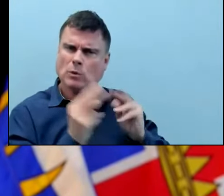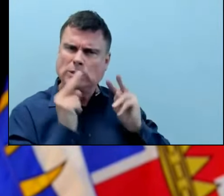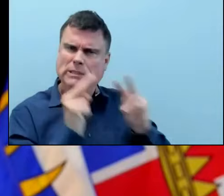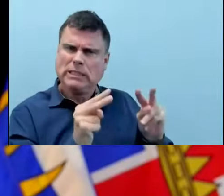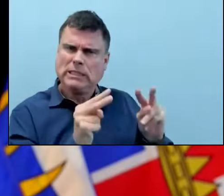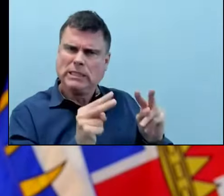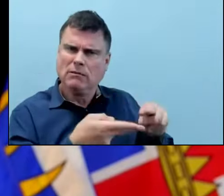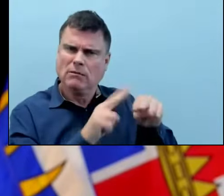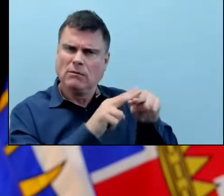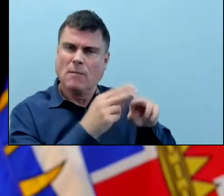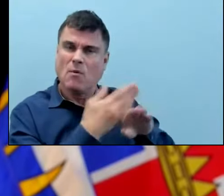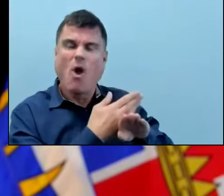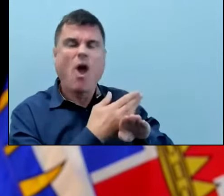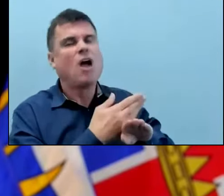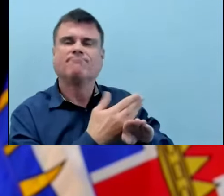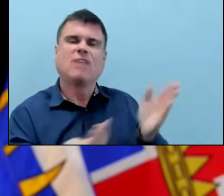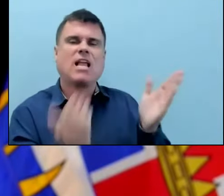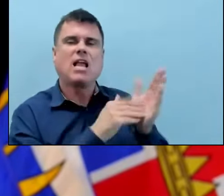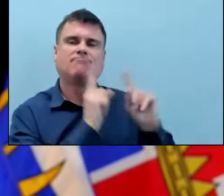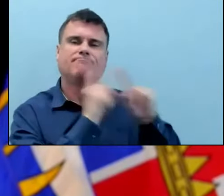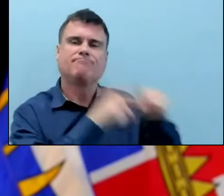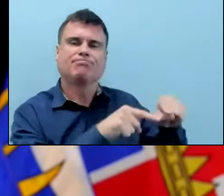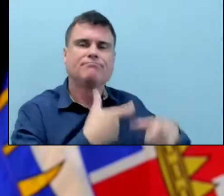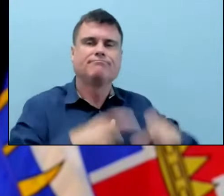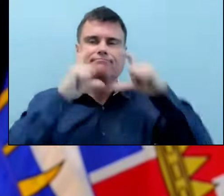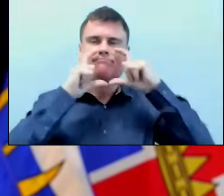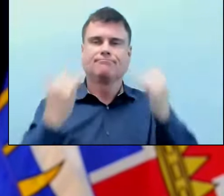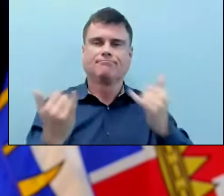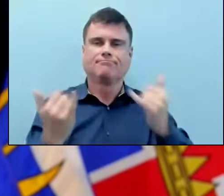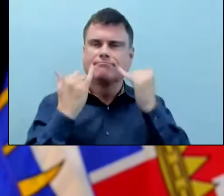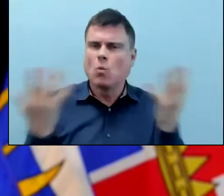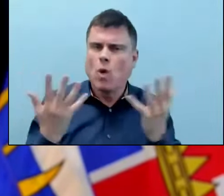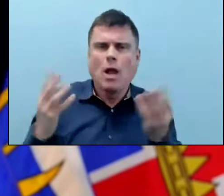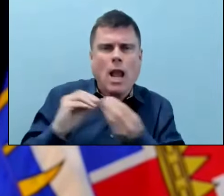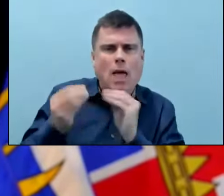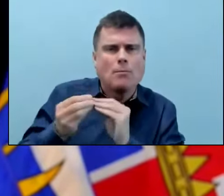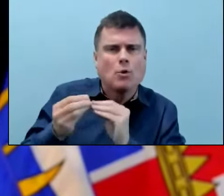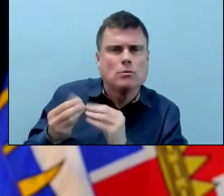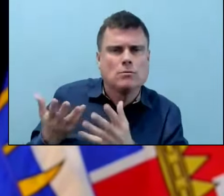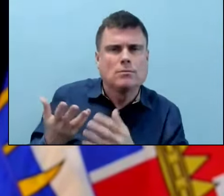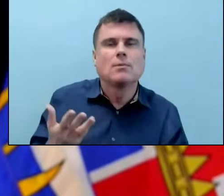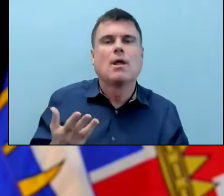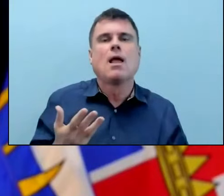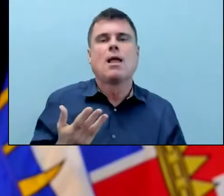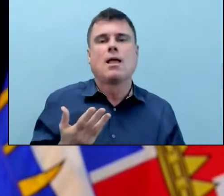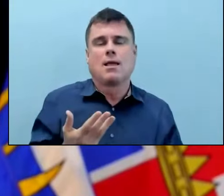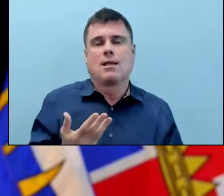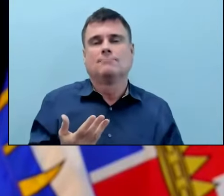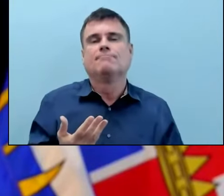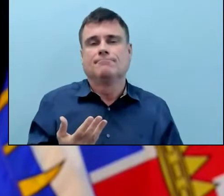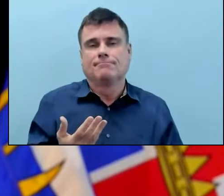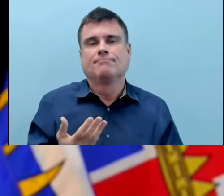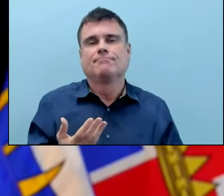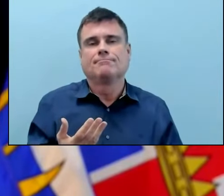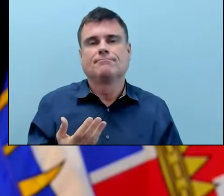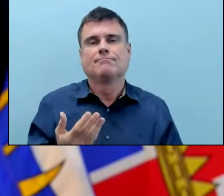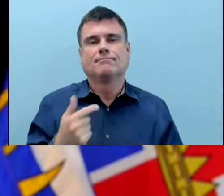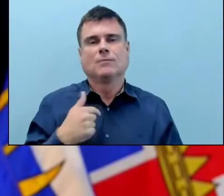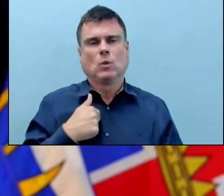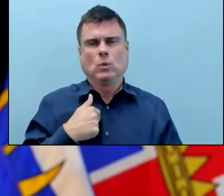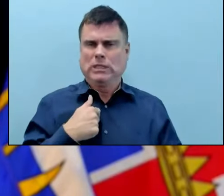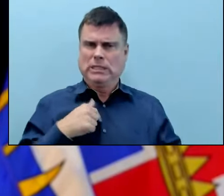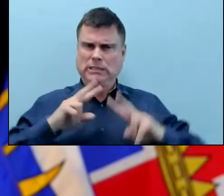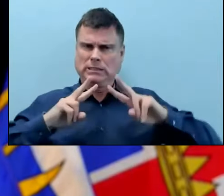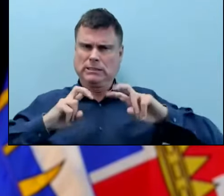So we have always thought a lot about risks and benefits when you have a legal mandate in place. So